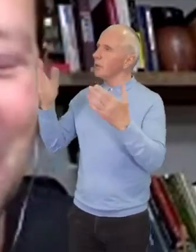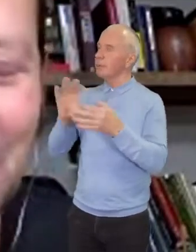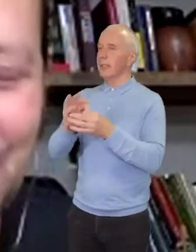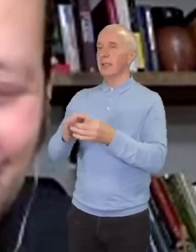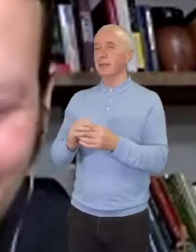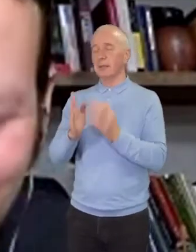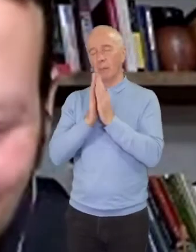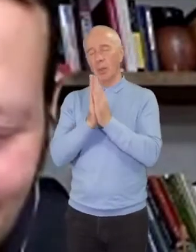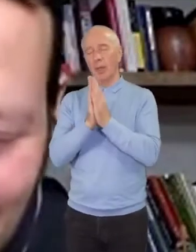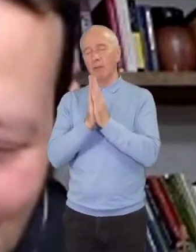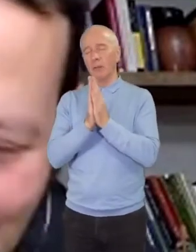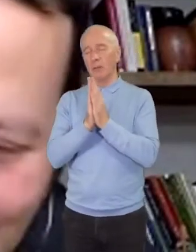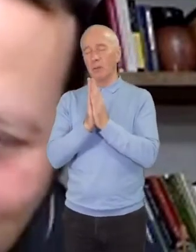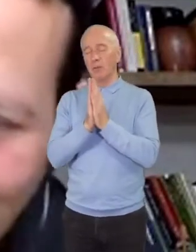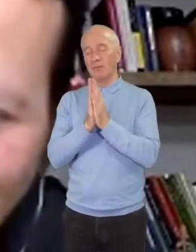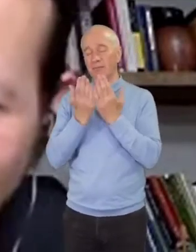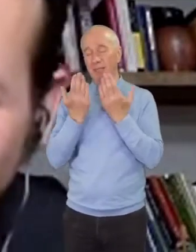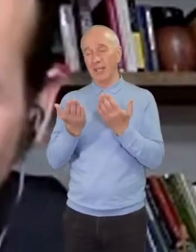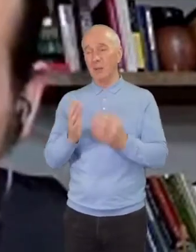pray for you now.